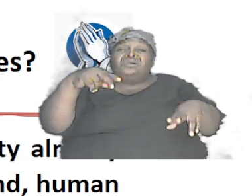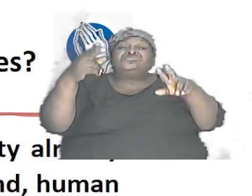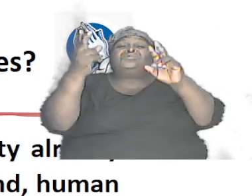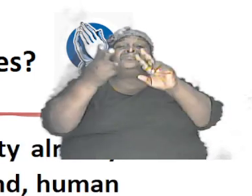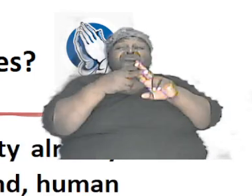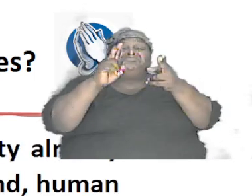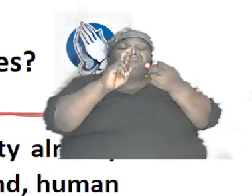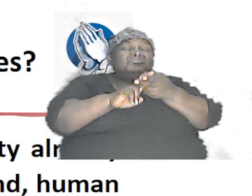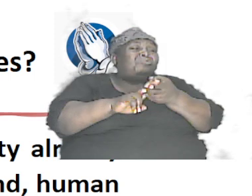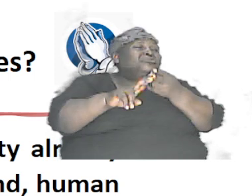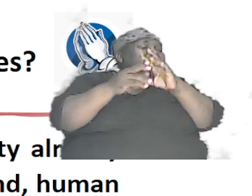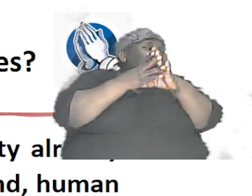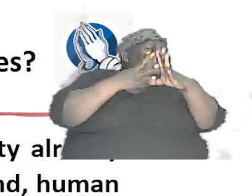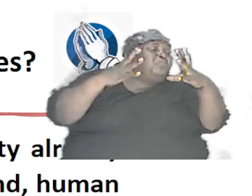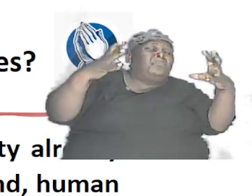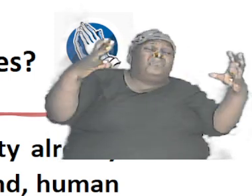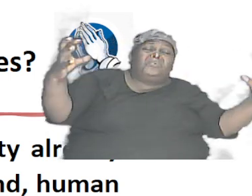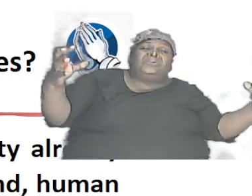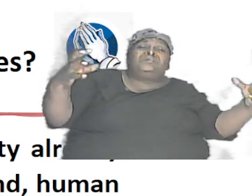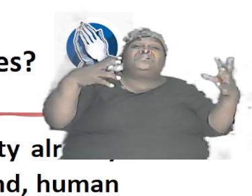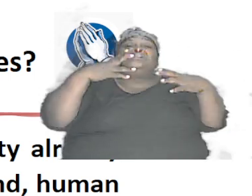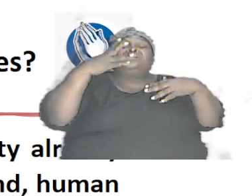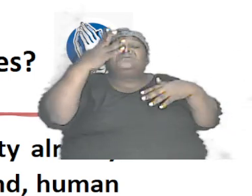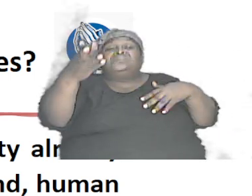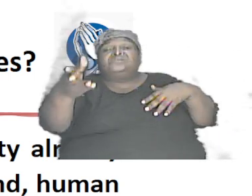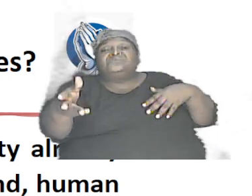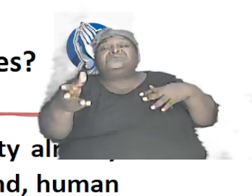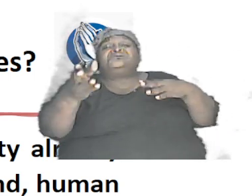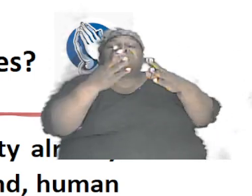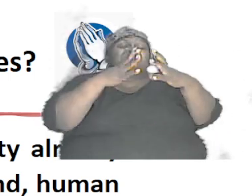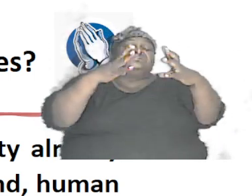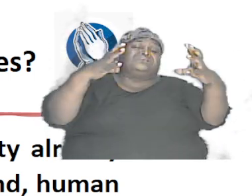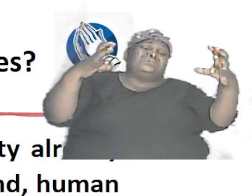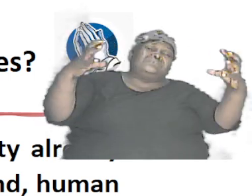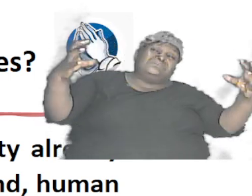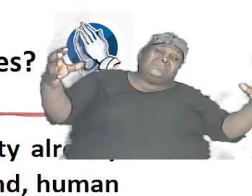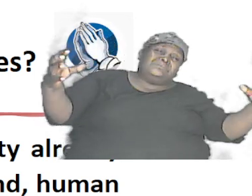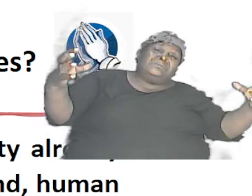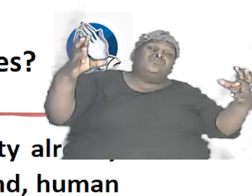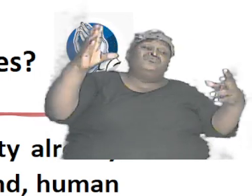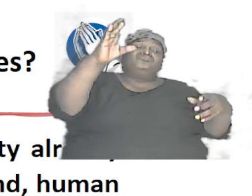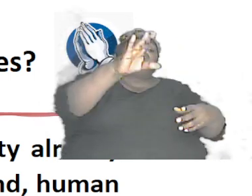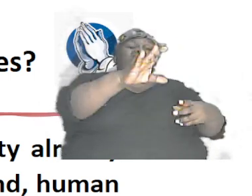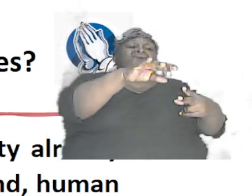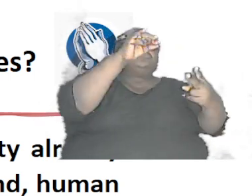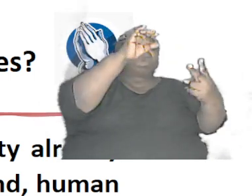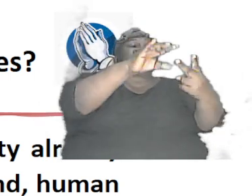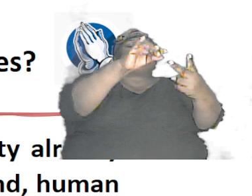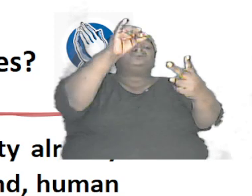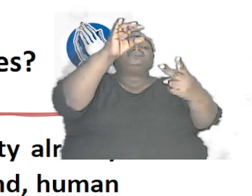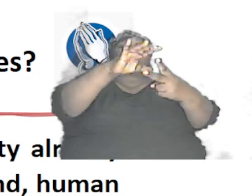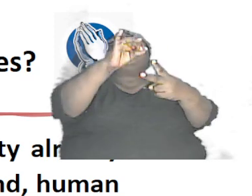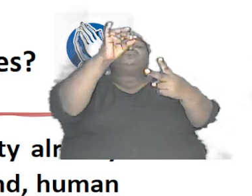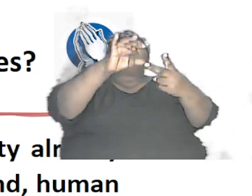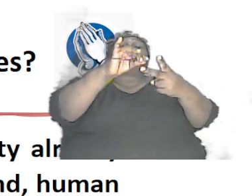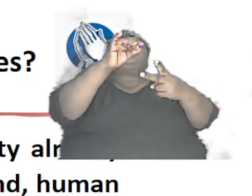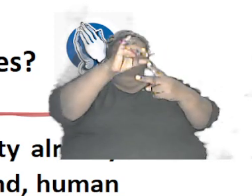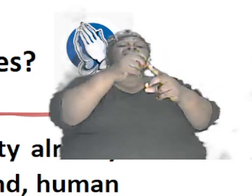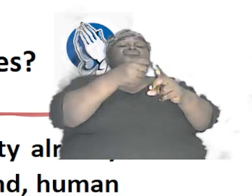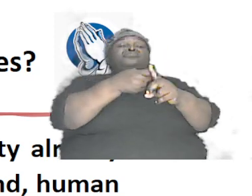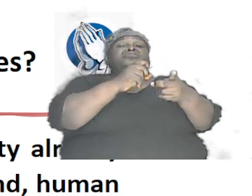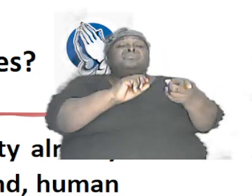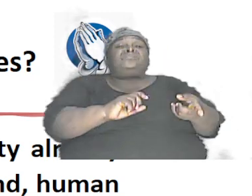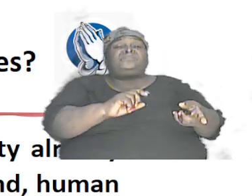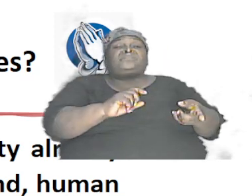is so vast there is a vast amount to choose from so the point I'm making brothers and